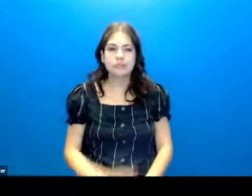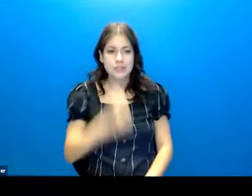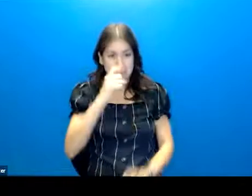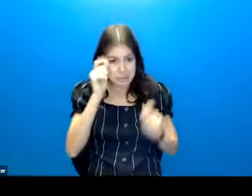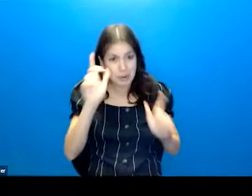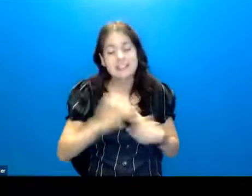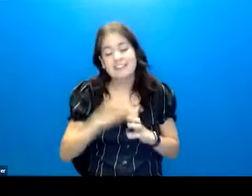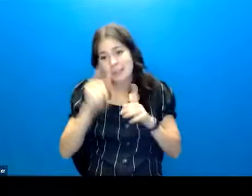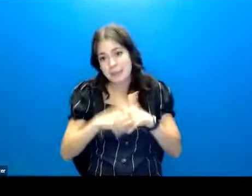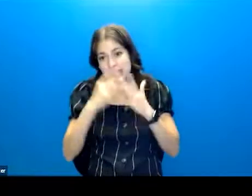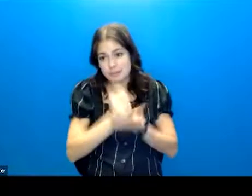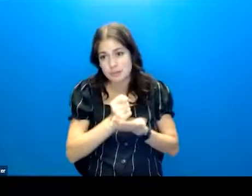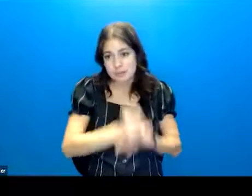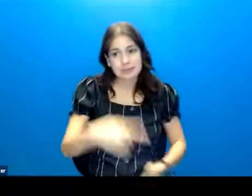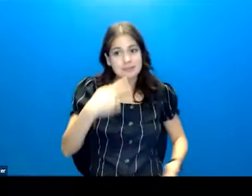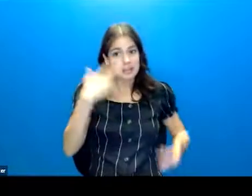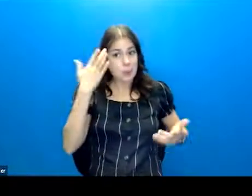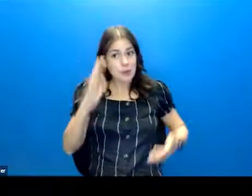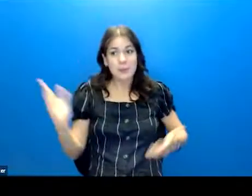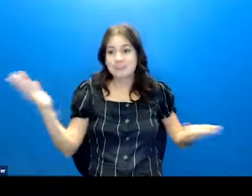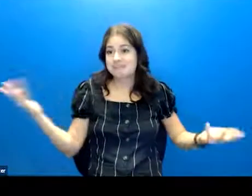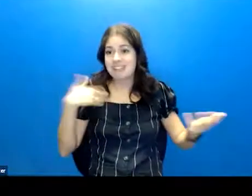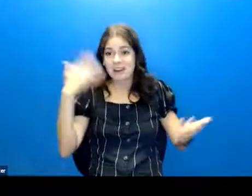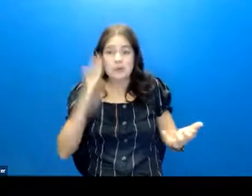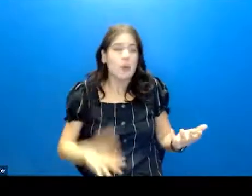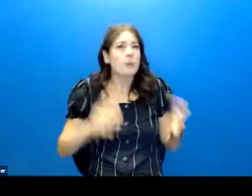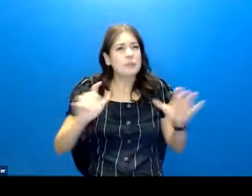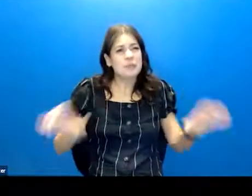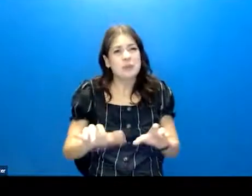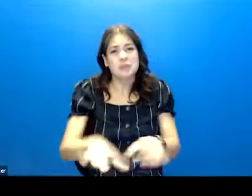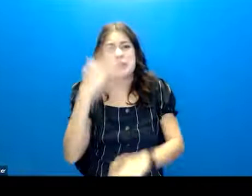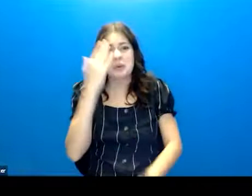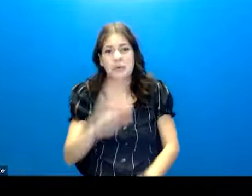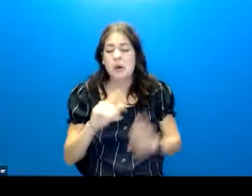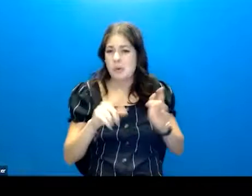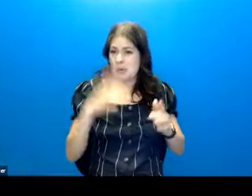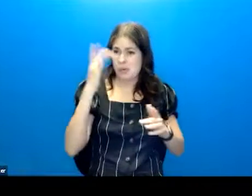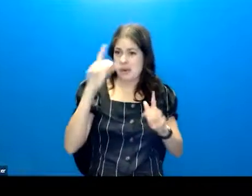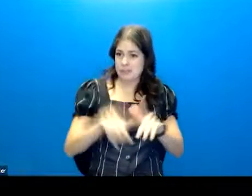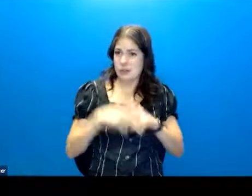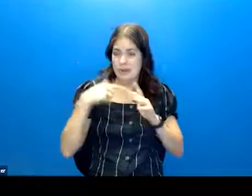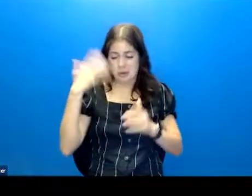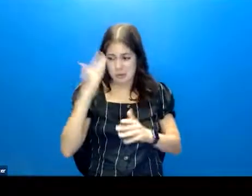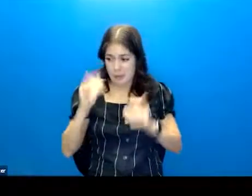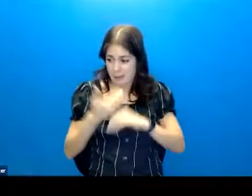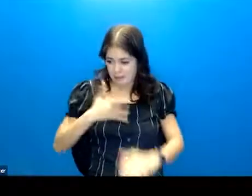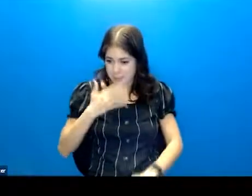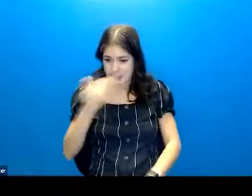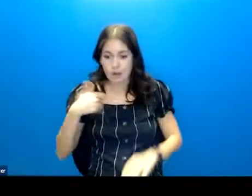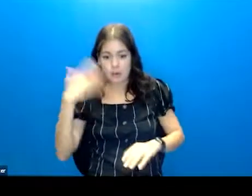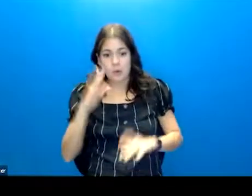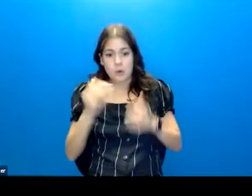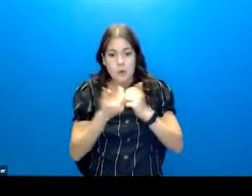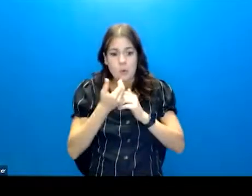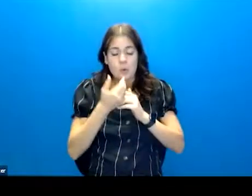surprised if at the beginning of treatment, they don't know. They don't know the things that set them off. They don't know what to do to feel better. They don't know who can help